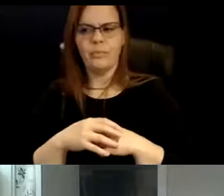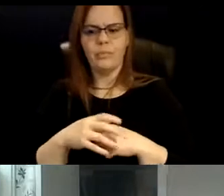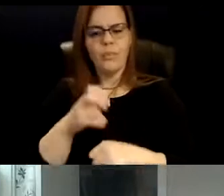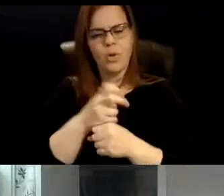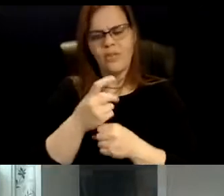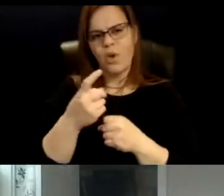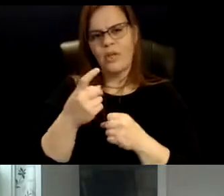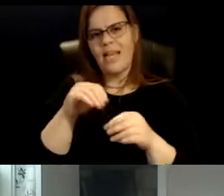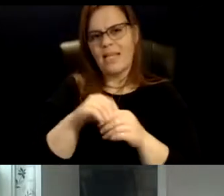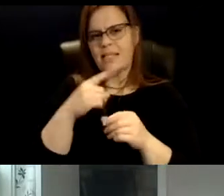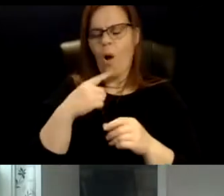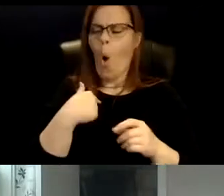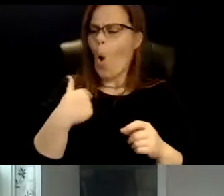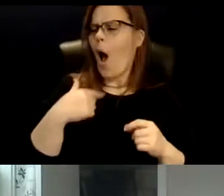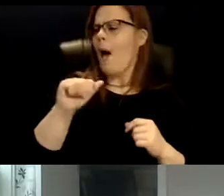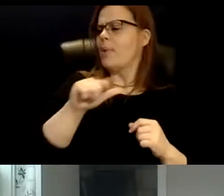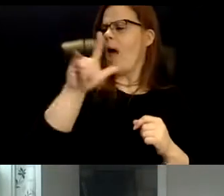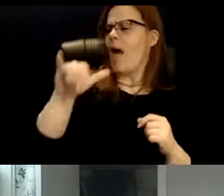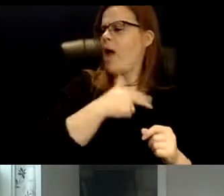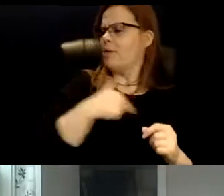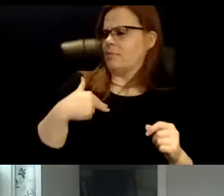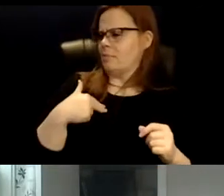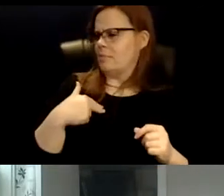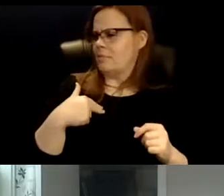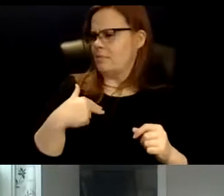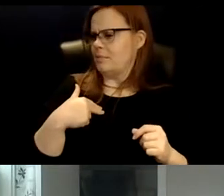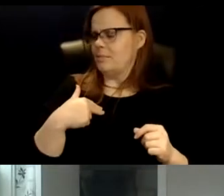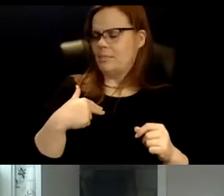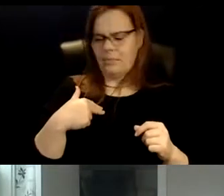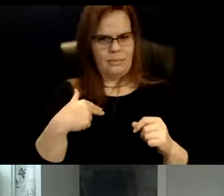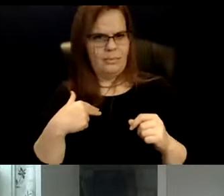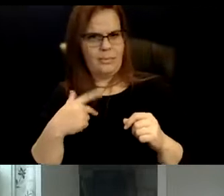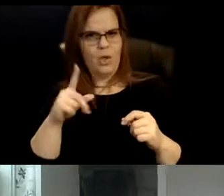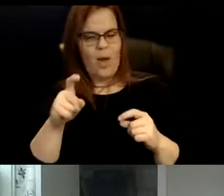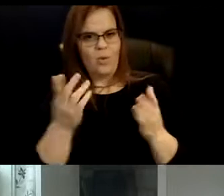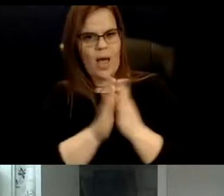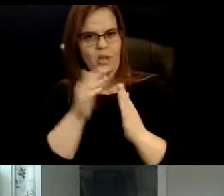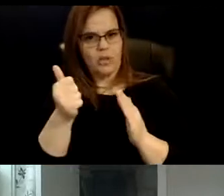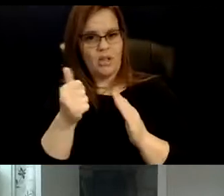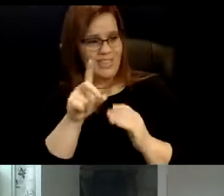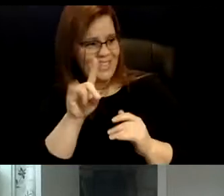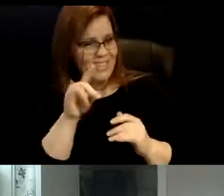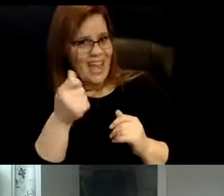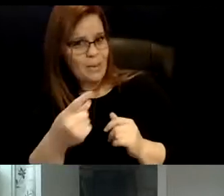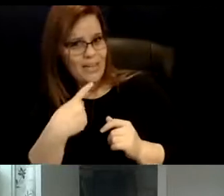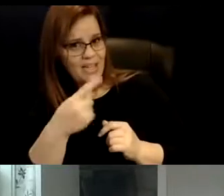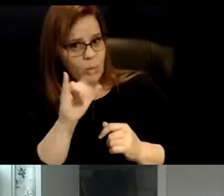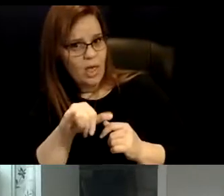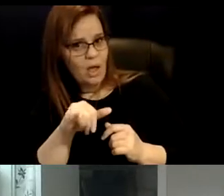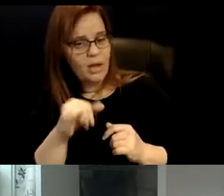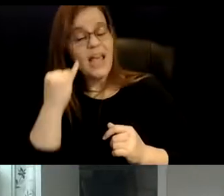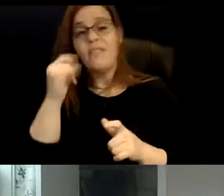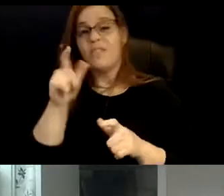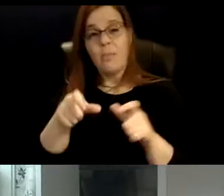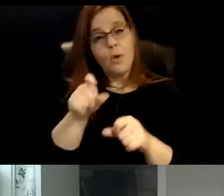accomplice is that you have to ask yourself, did anyone tell you that that the people that you are working to serve, tell